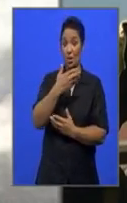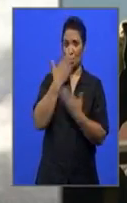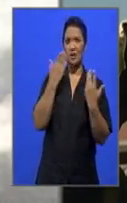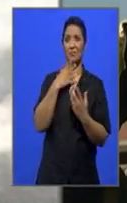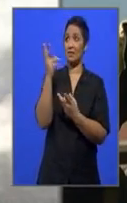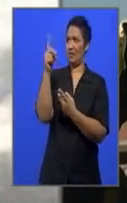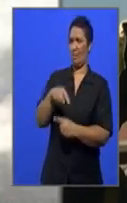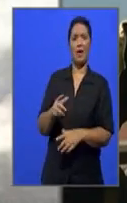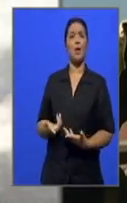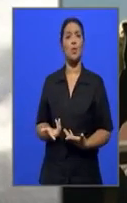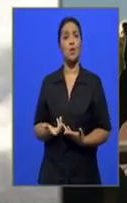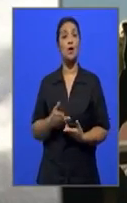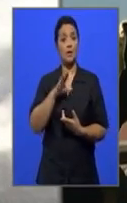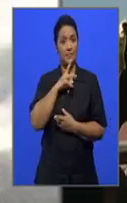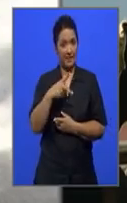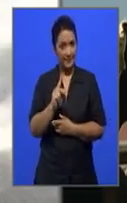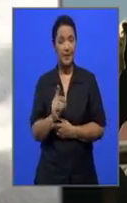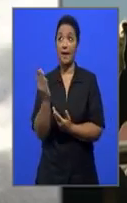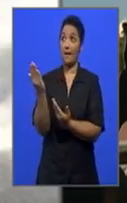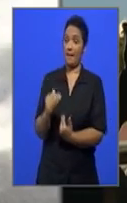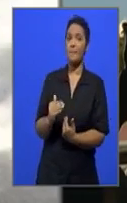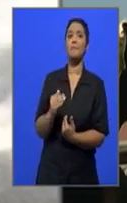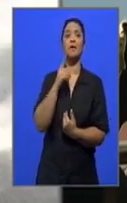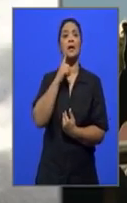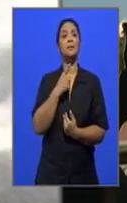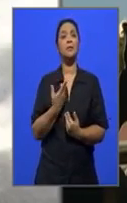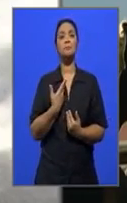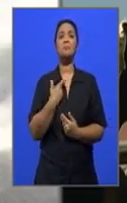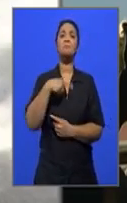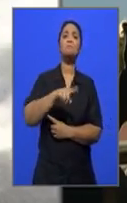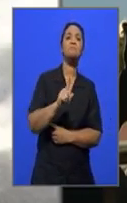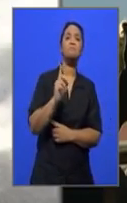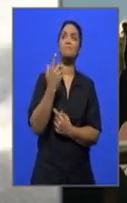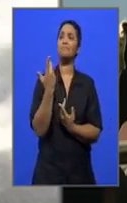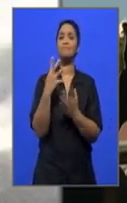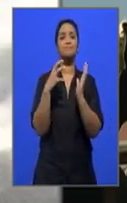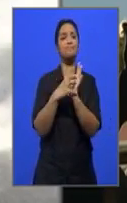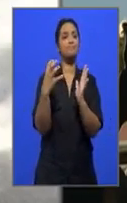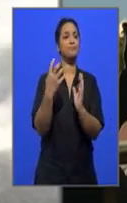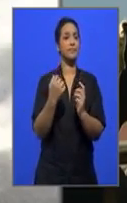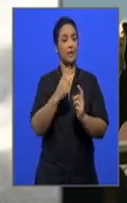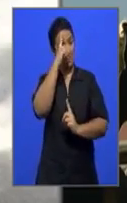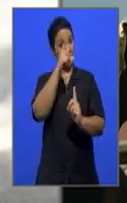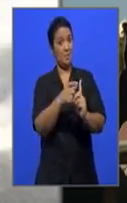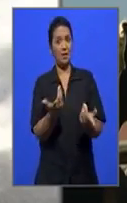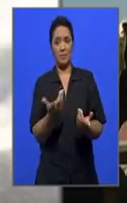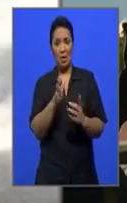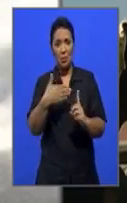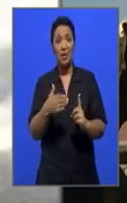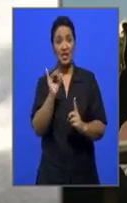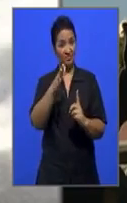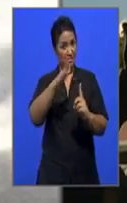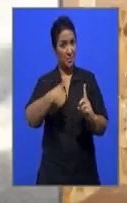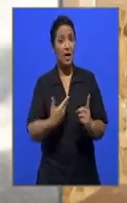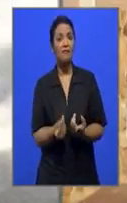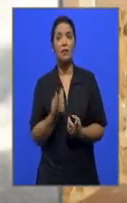imagine you being a tourist, you come to the city, and then you ask people, where can I interact with Madiba himself? And if you don't have a combination like this one, you know, where